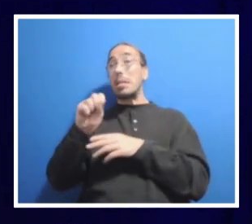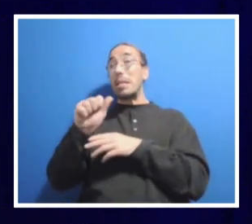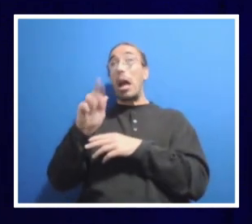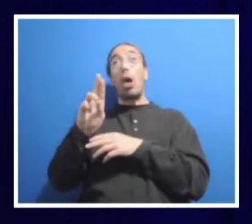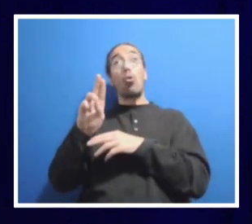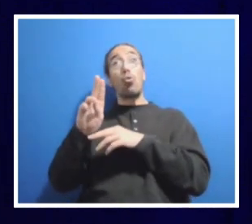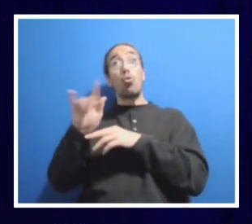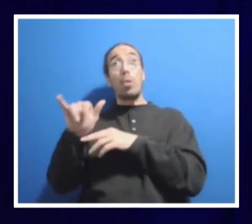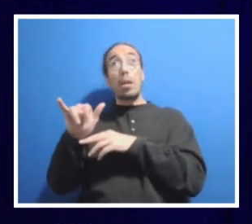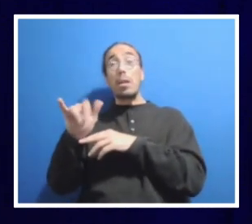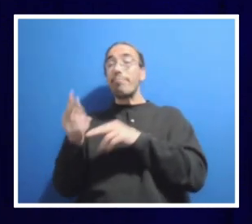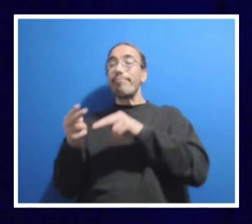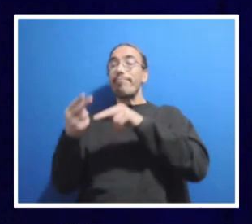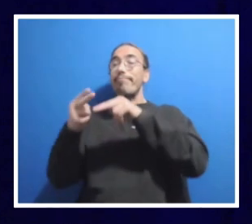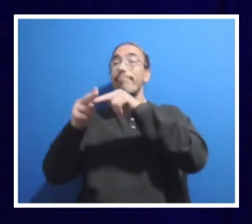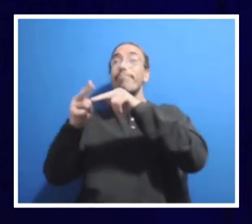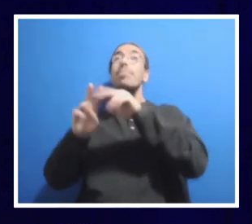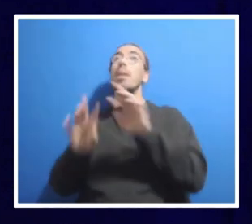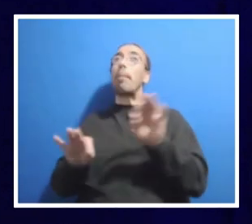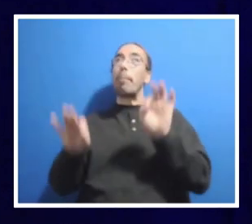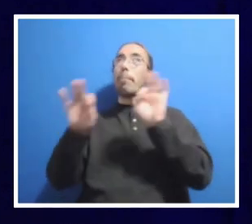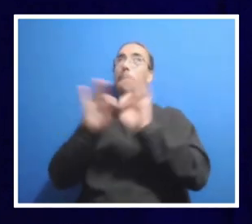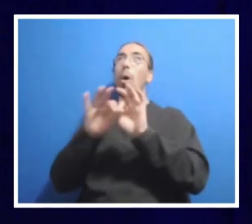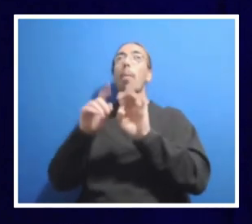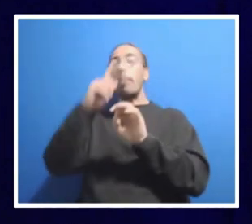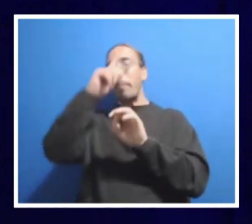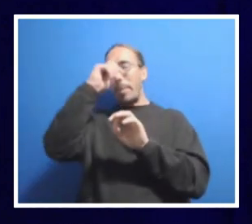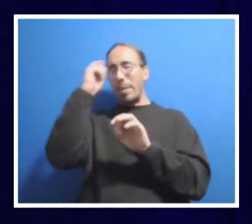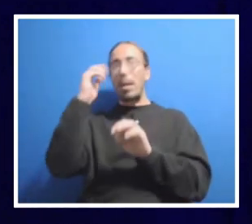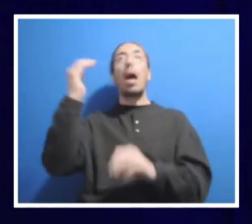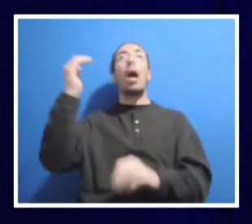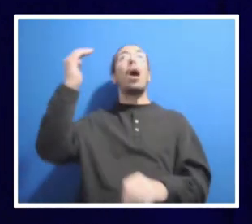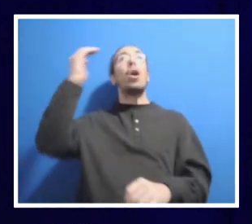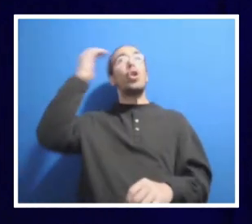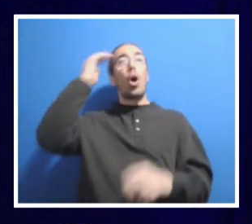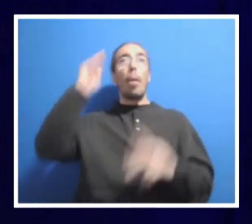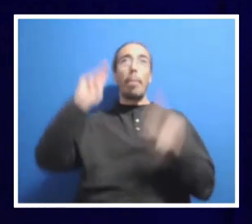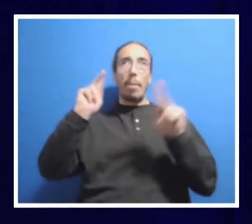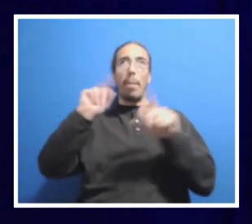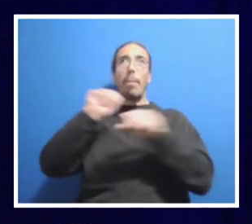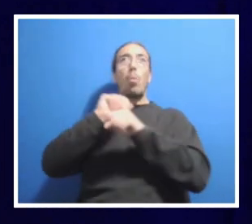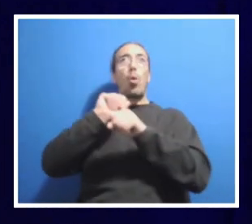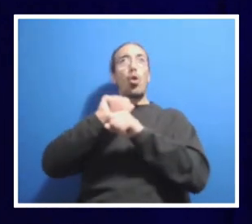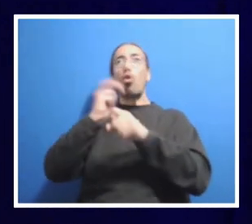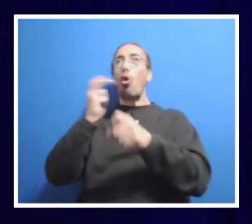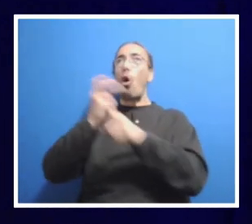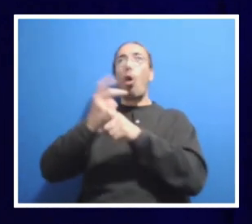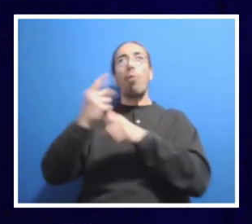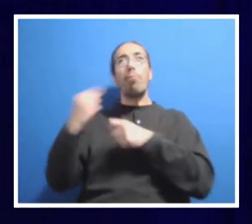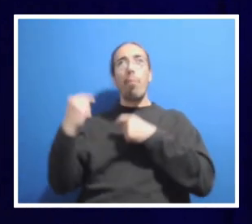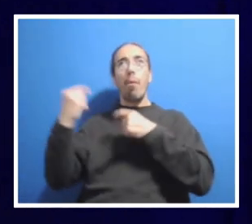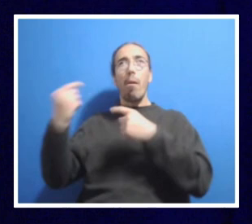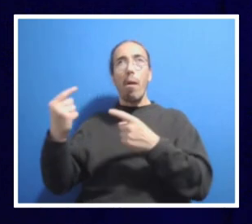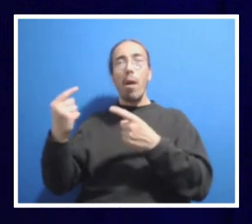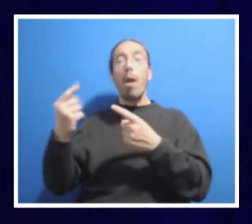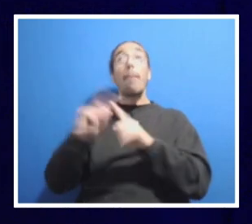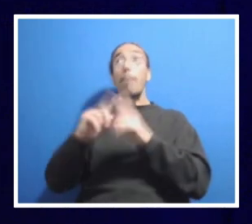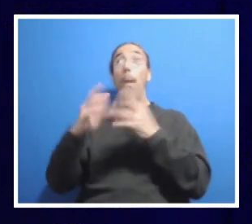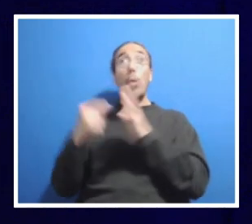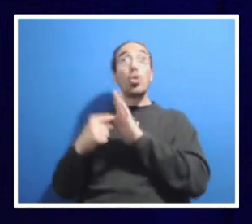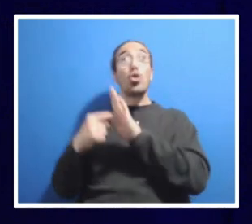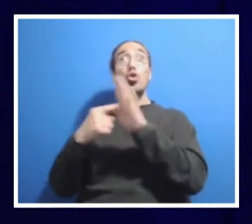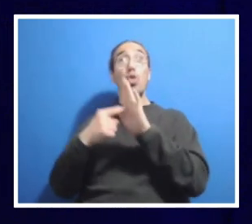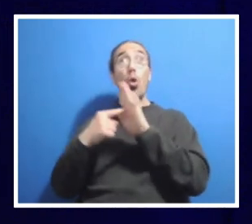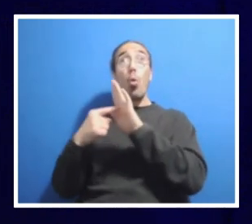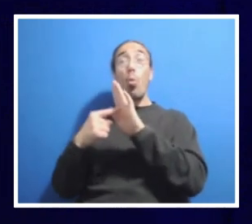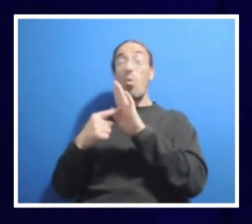important to me. Because we knew that people have been working very, very hard. And we wanted to show that this is an